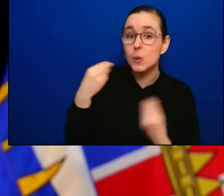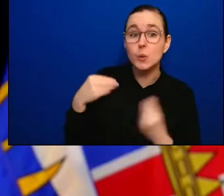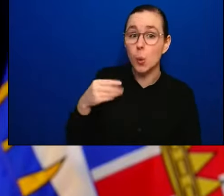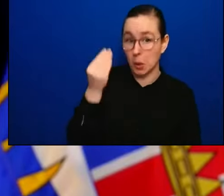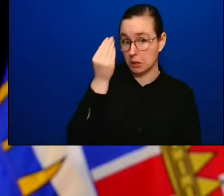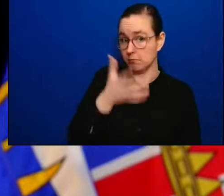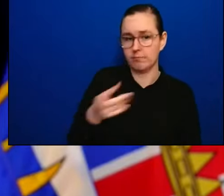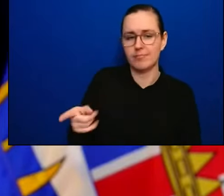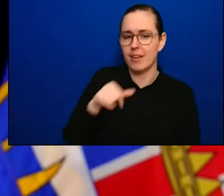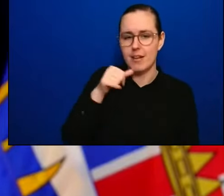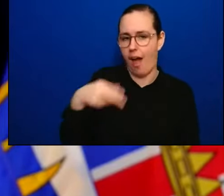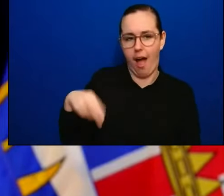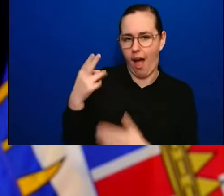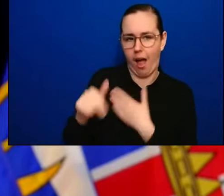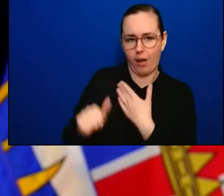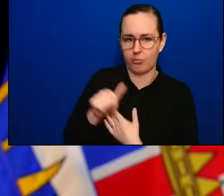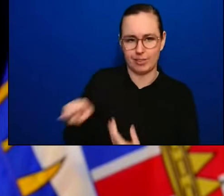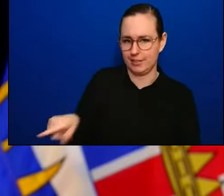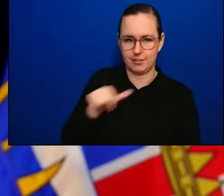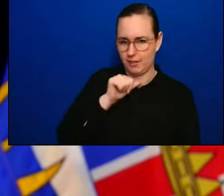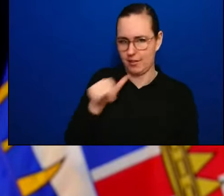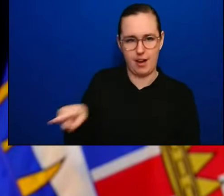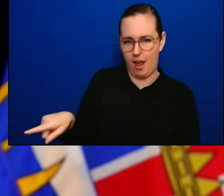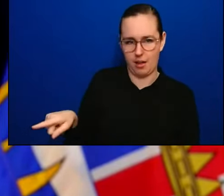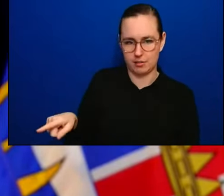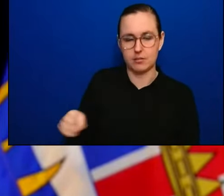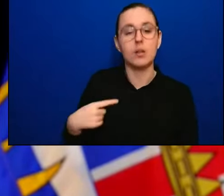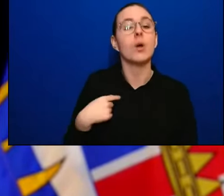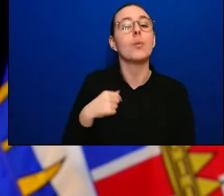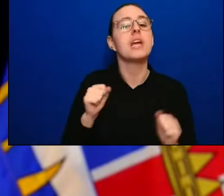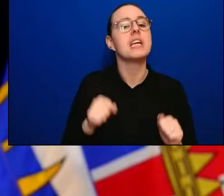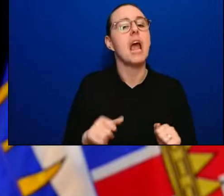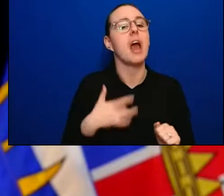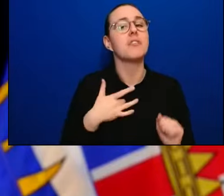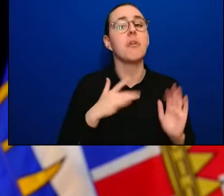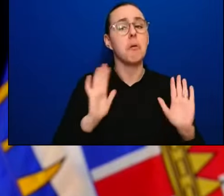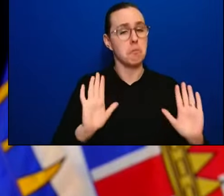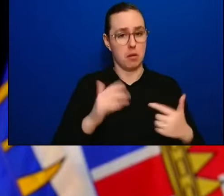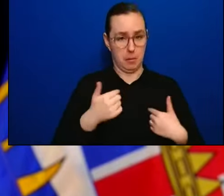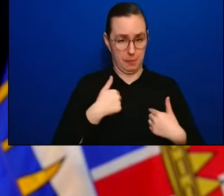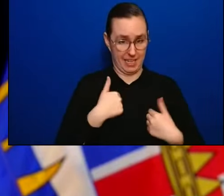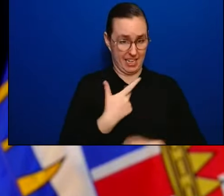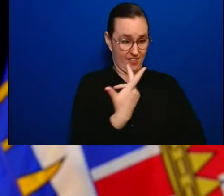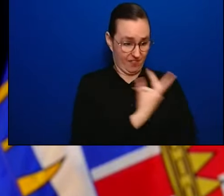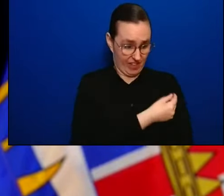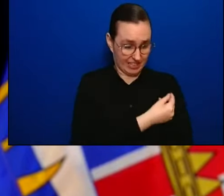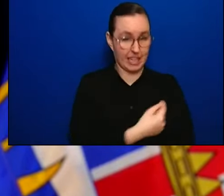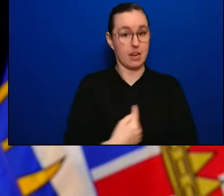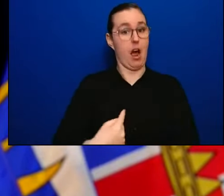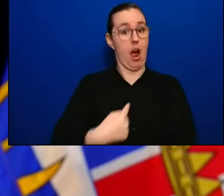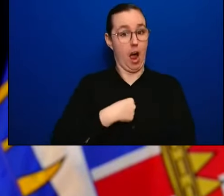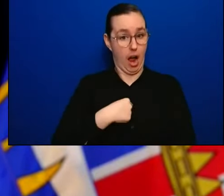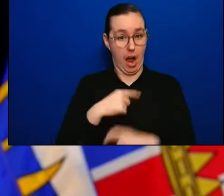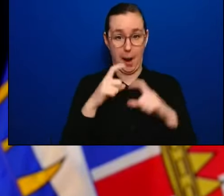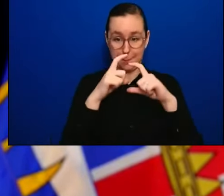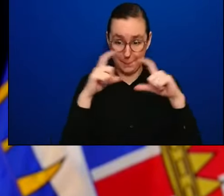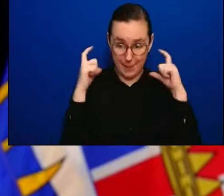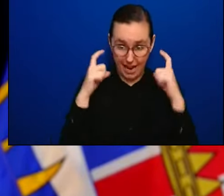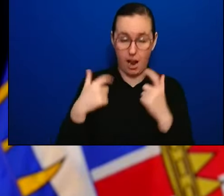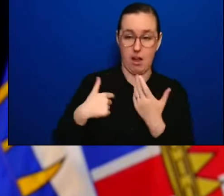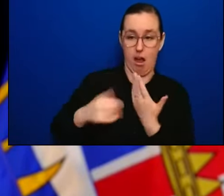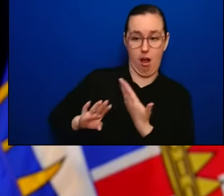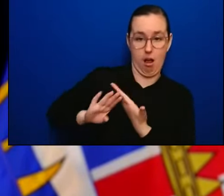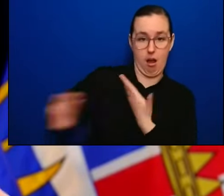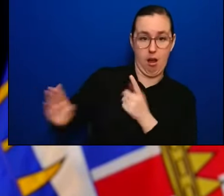the confidence that we're vaccinated, that we're wearing masks, we keep our respectful distance from people, we still